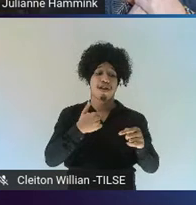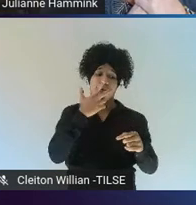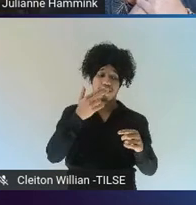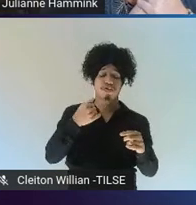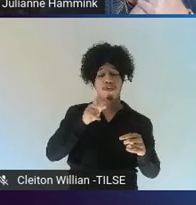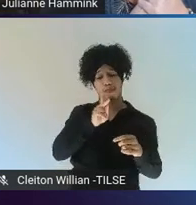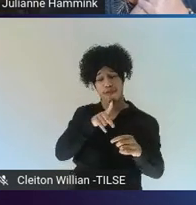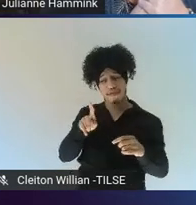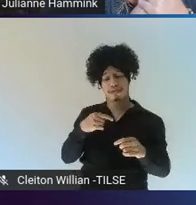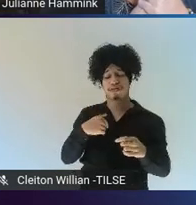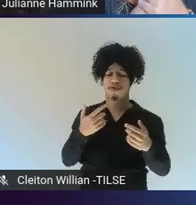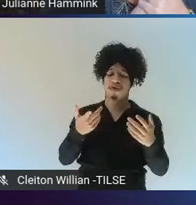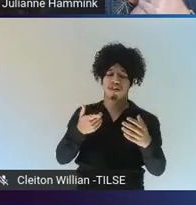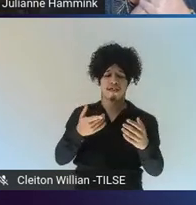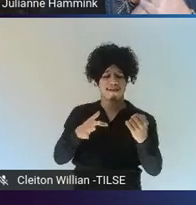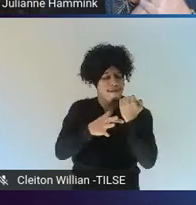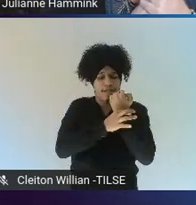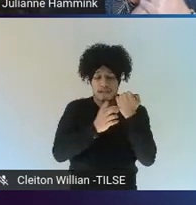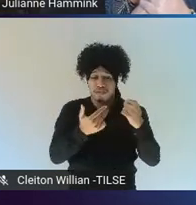a role there.